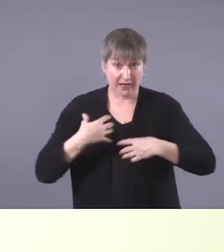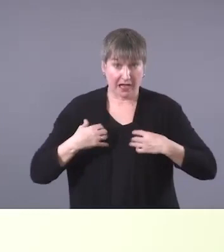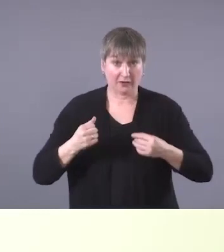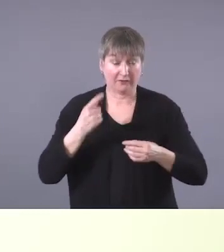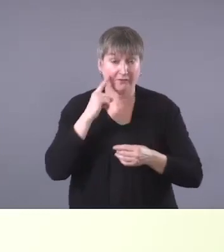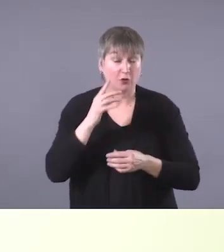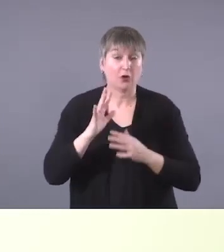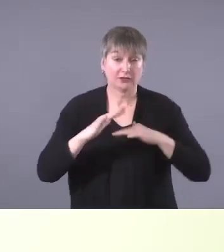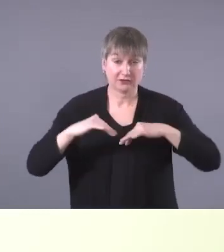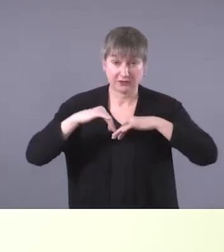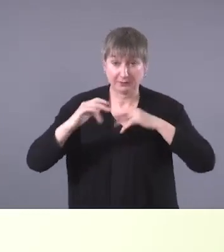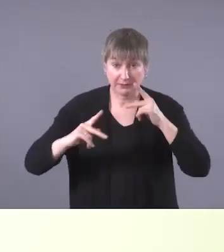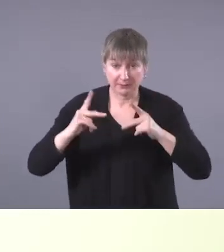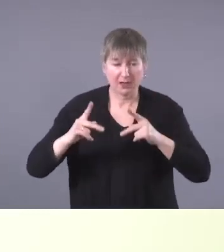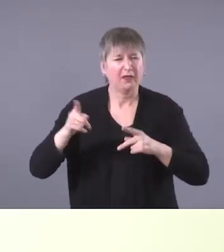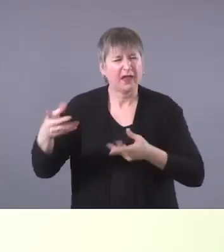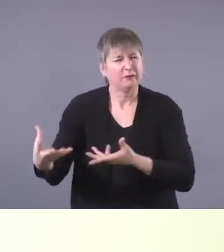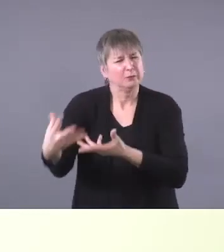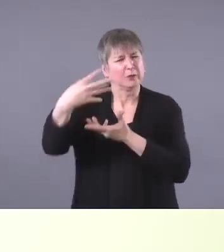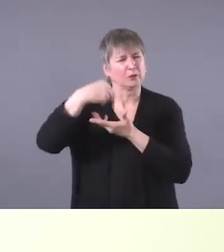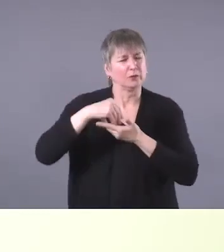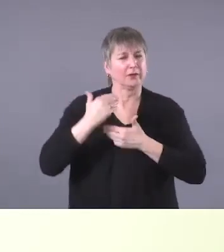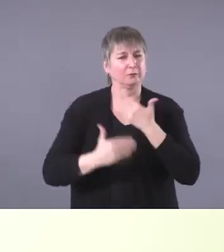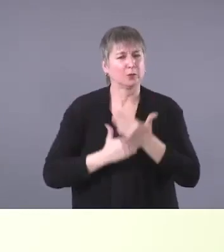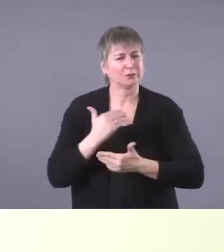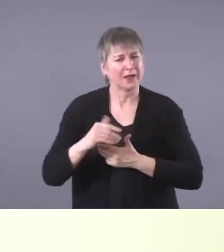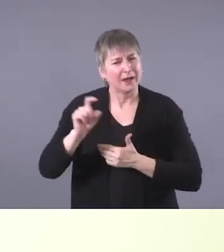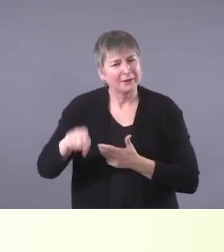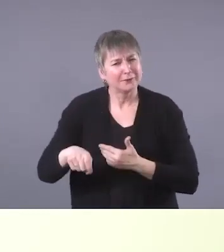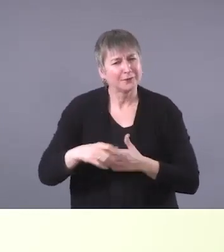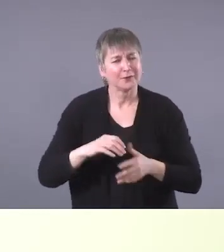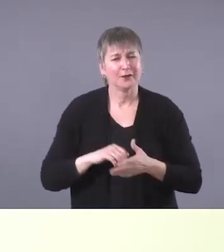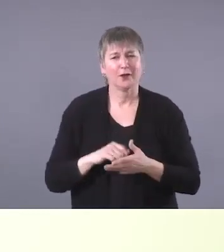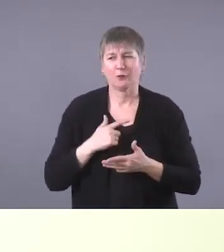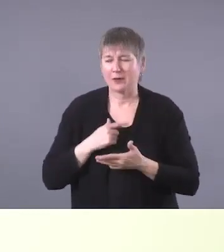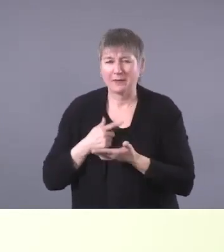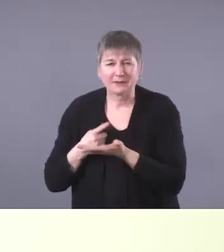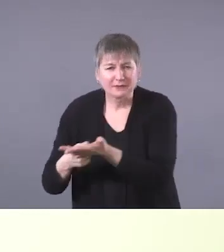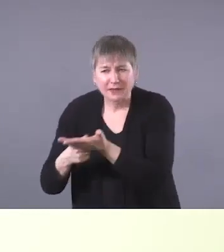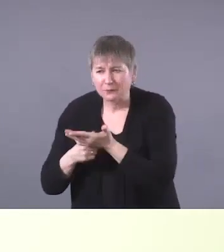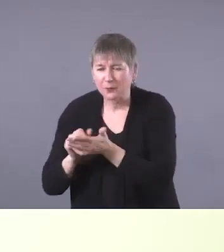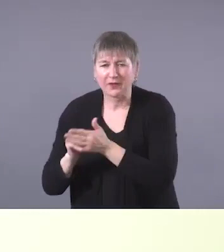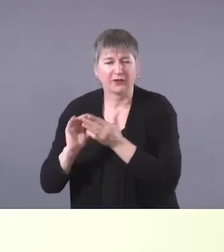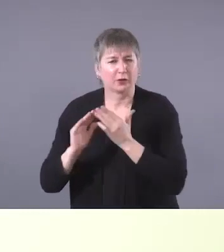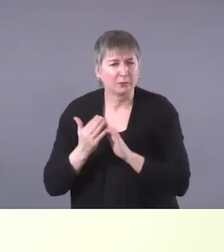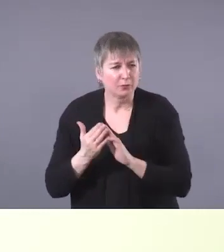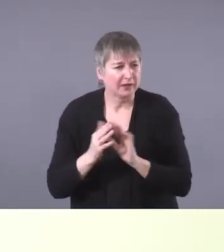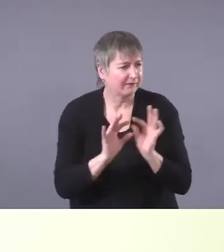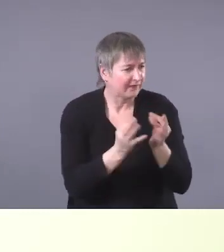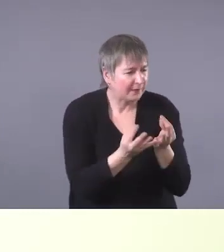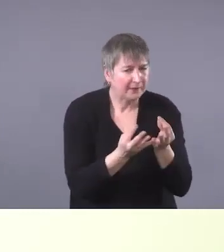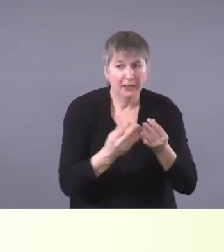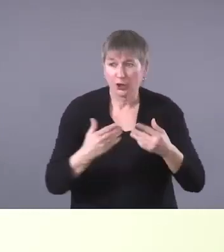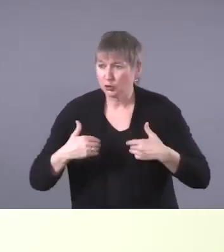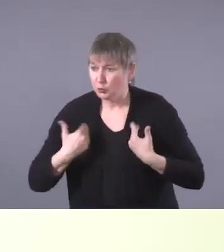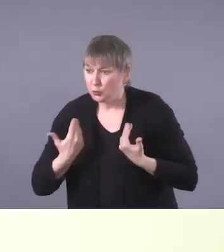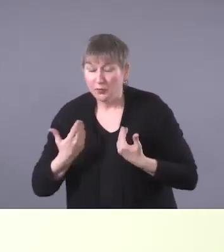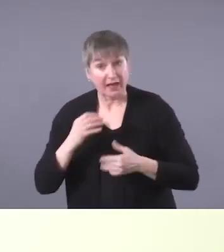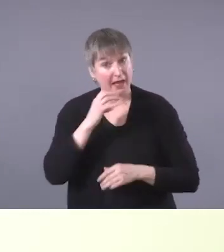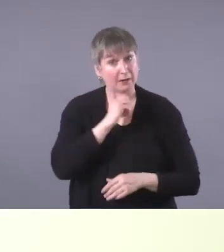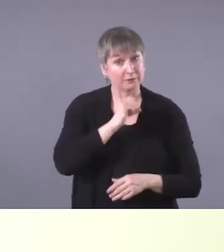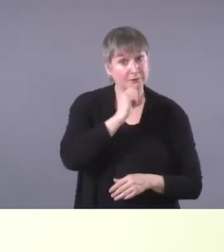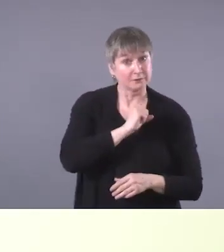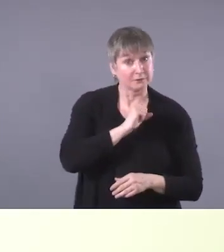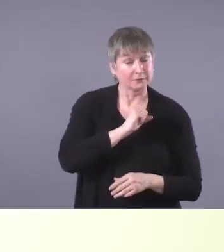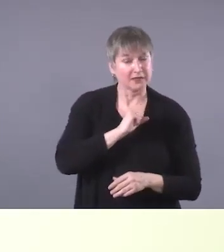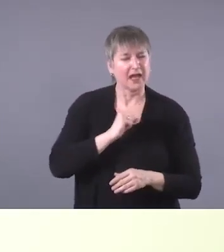include them as part of this process. This means that we must consult with communities, family, youth, and elders, and we need